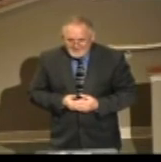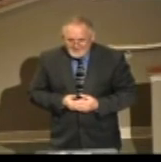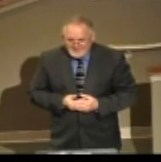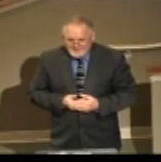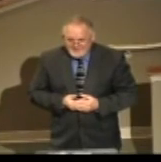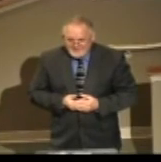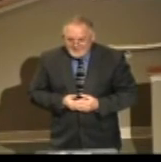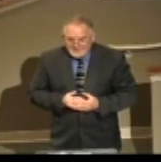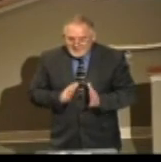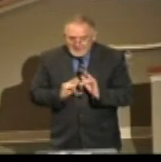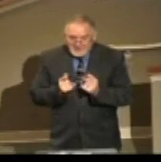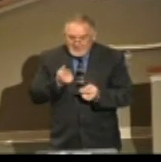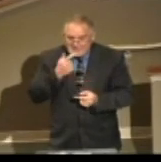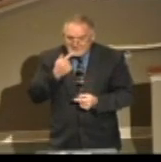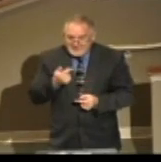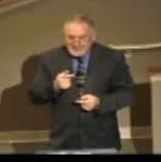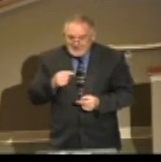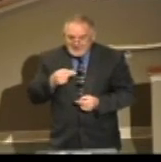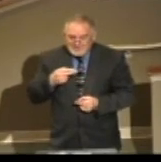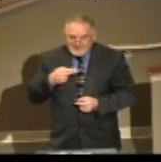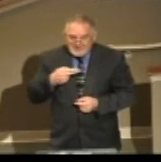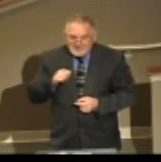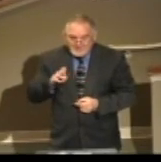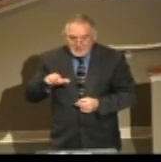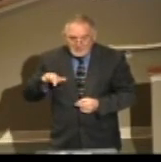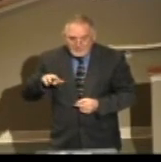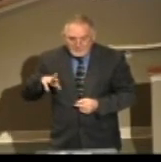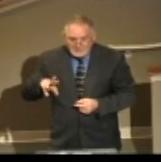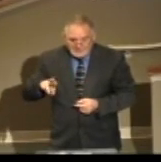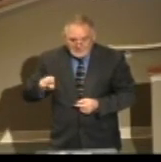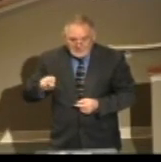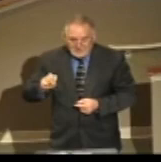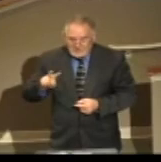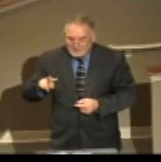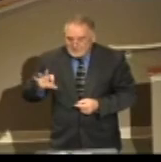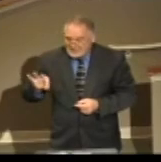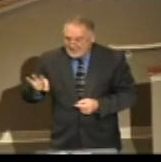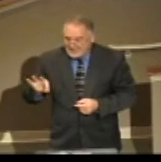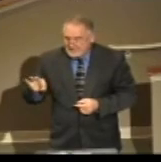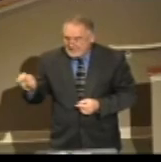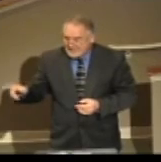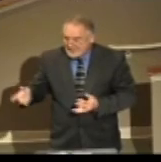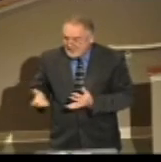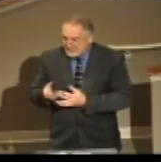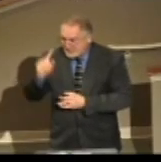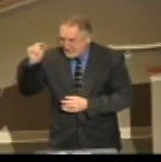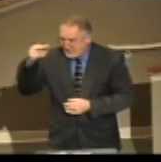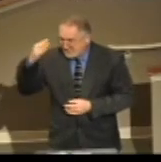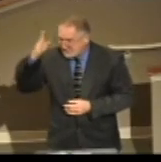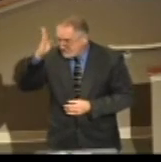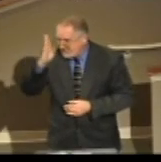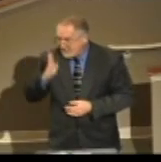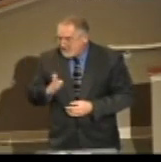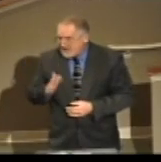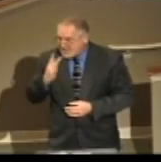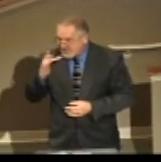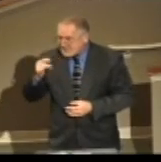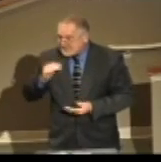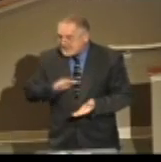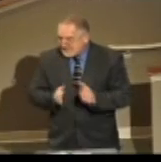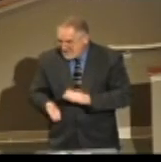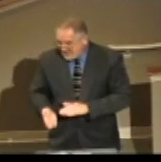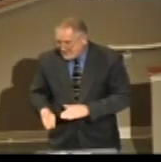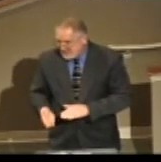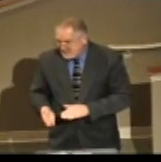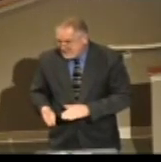The Bible says in Hebrews 2.9 that he, by the grace of God, tasted death